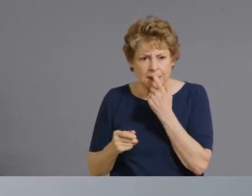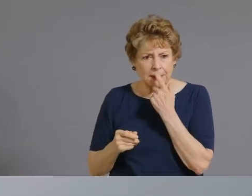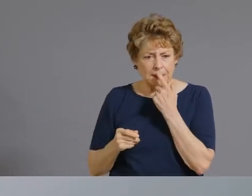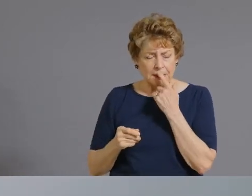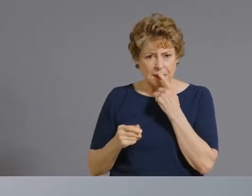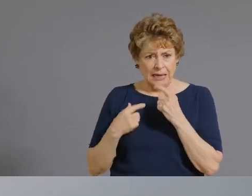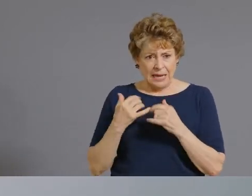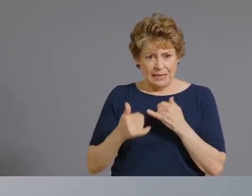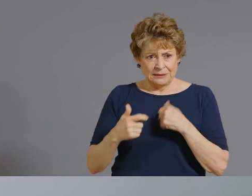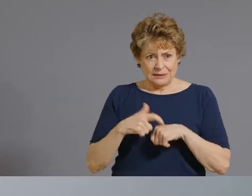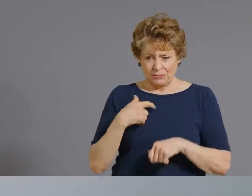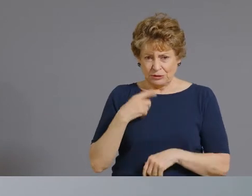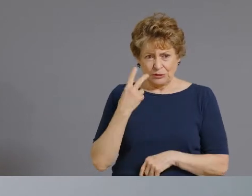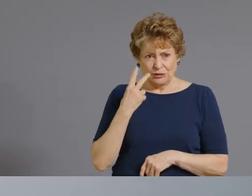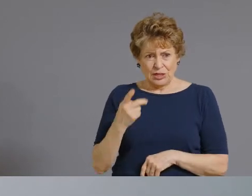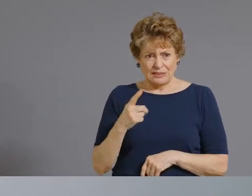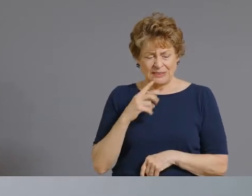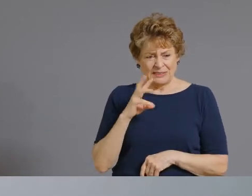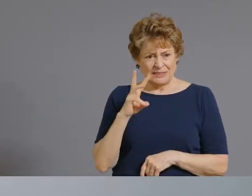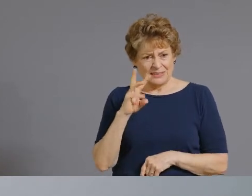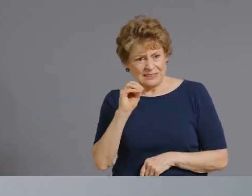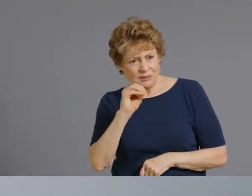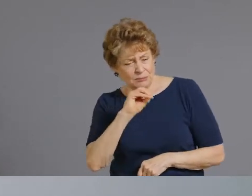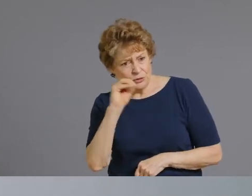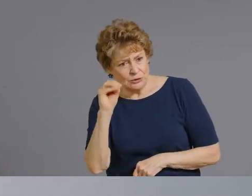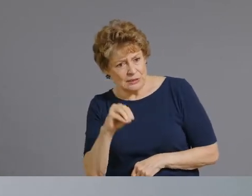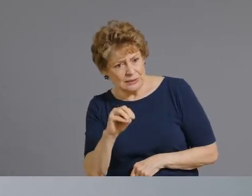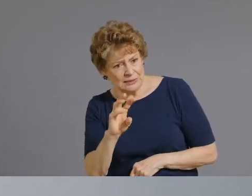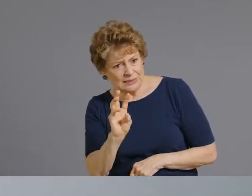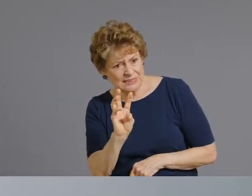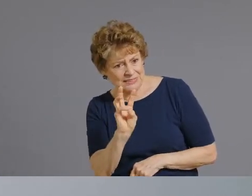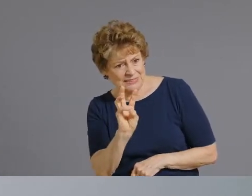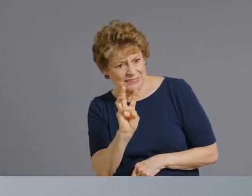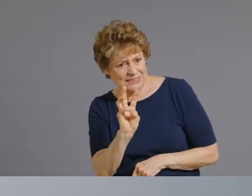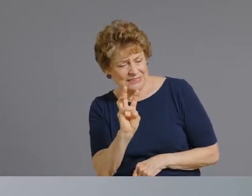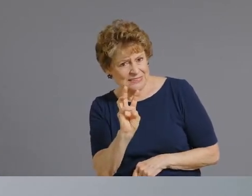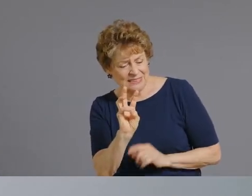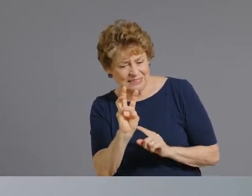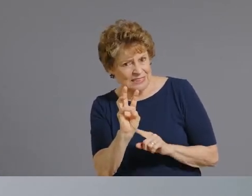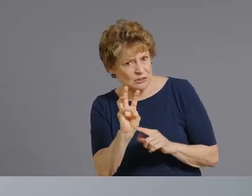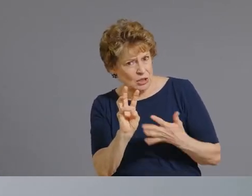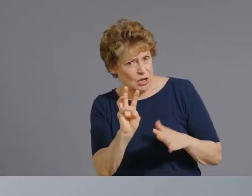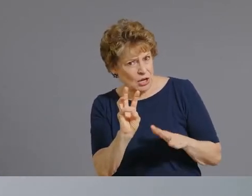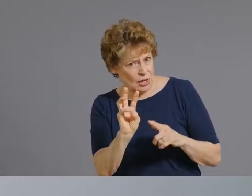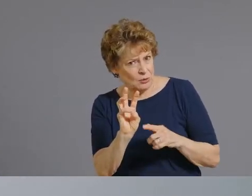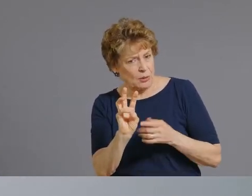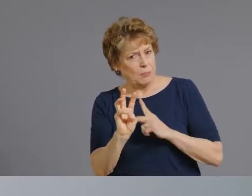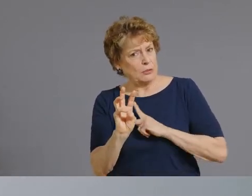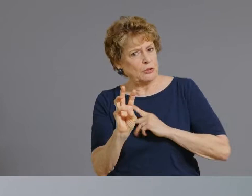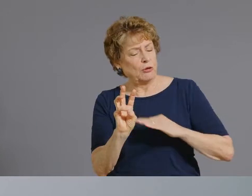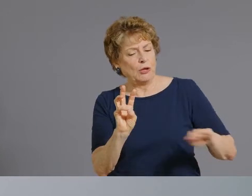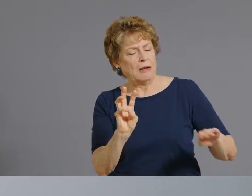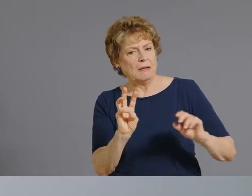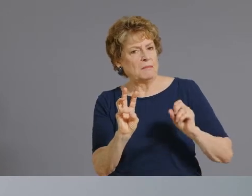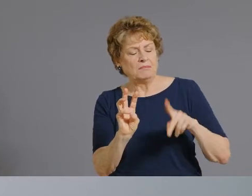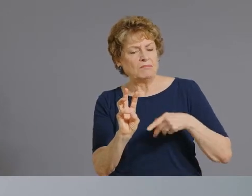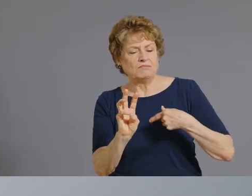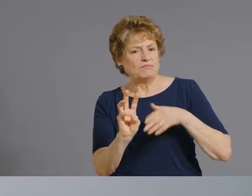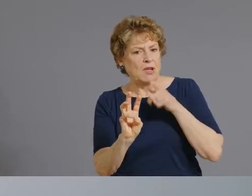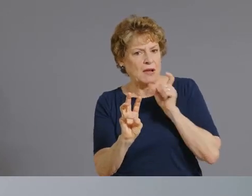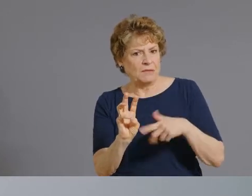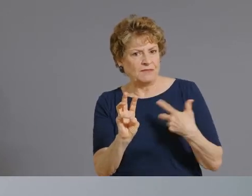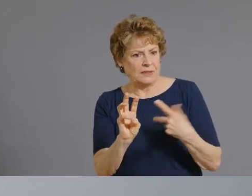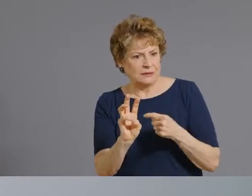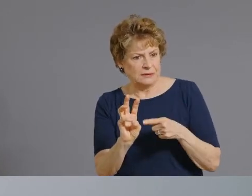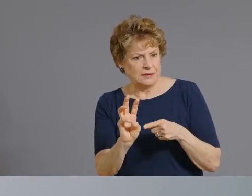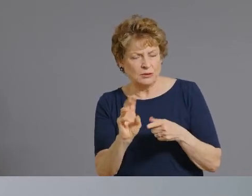of folks with personal exemptions i'm hoping to get some more recent data but what's your whole feeling on this whole idea that we can just allow parents to say